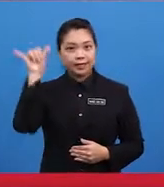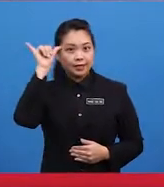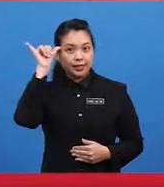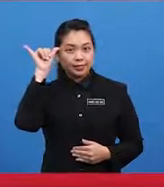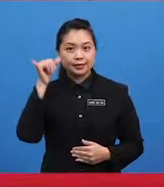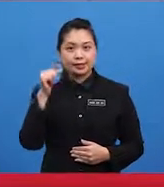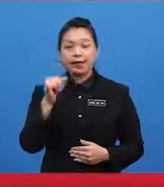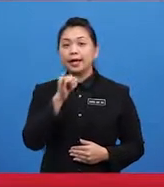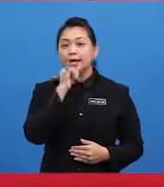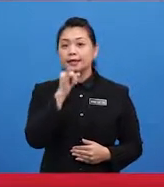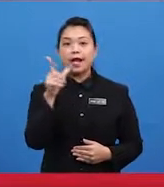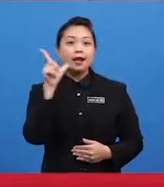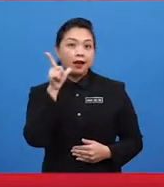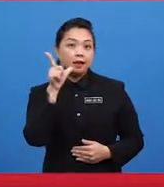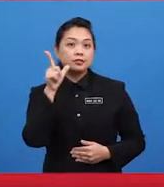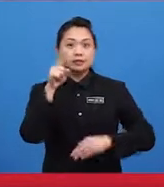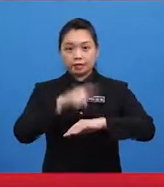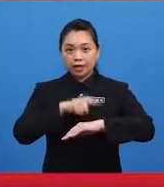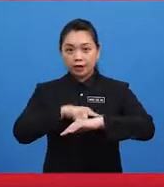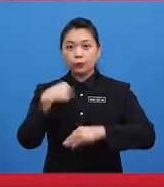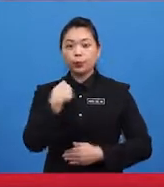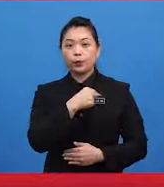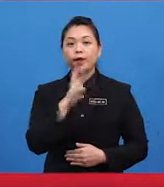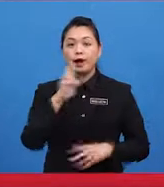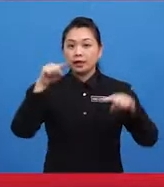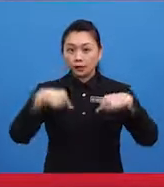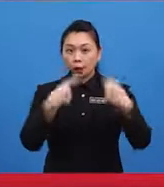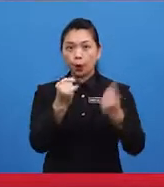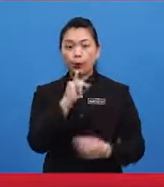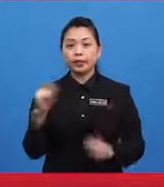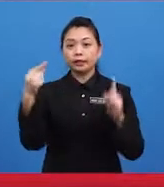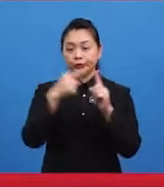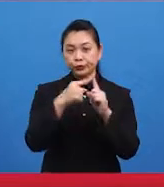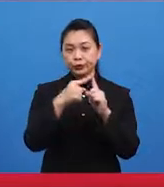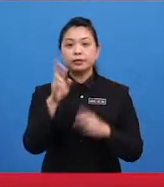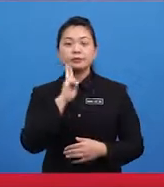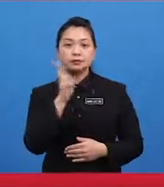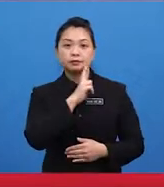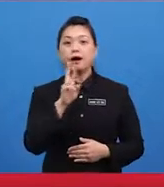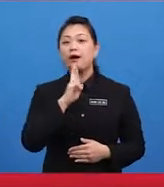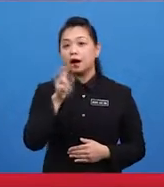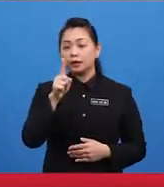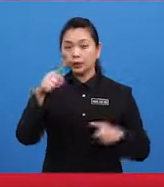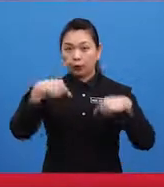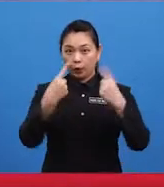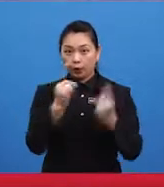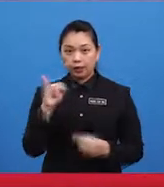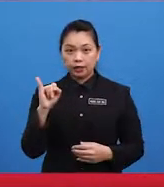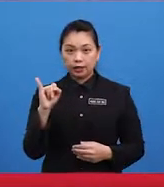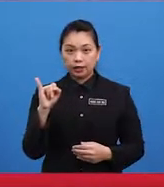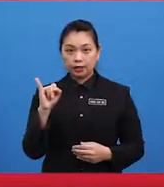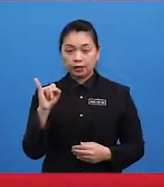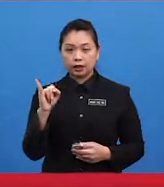It's lunchtime already. We are going to a restaurant. Aren't you coming along with us? Off you now.